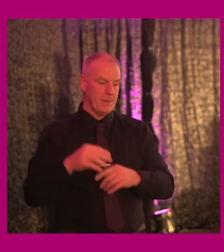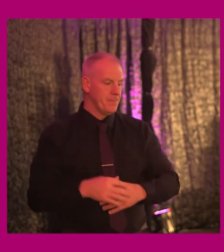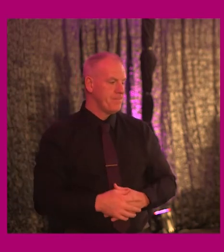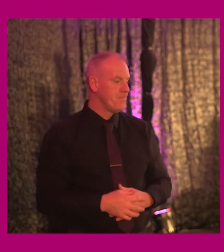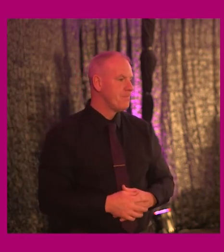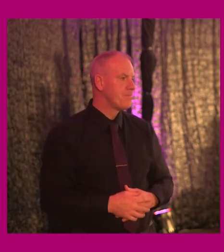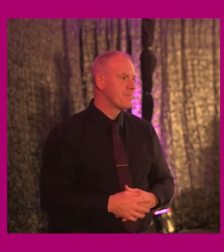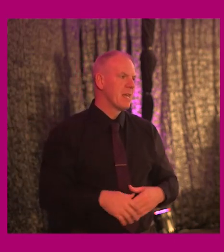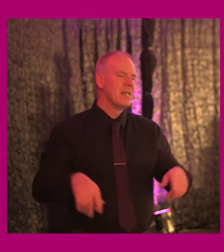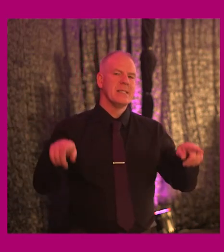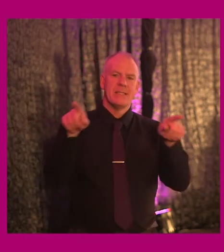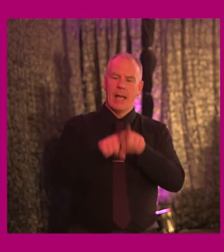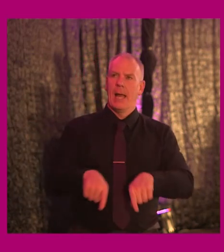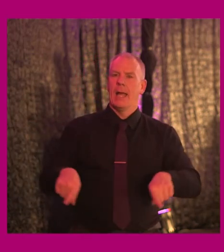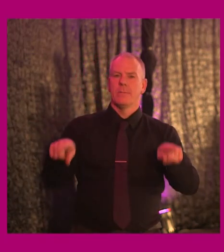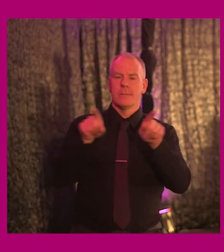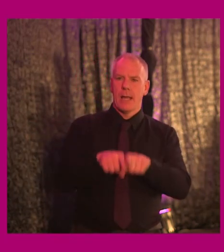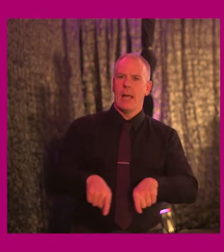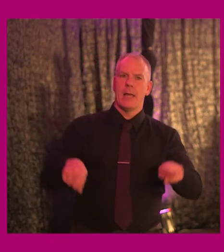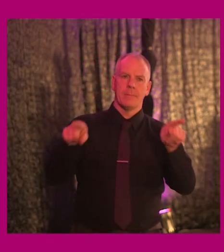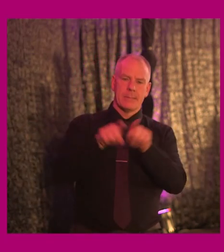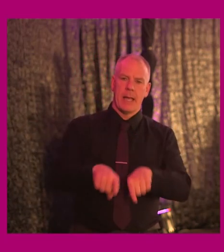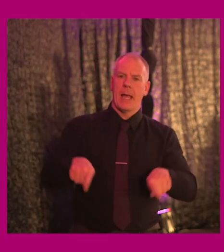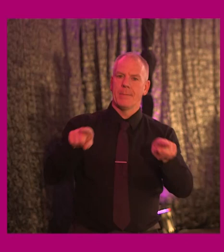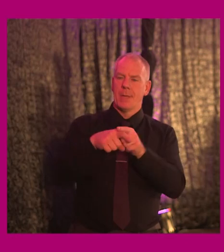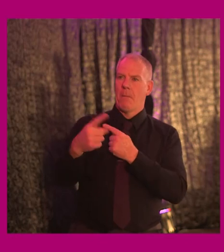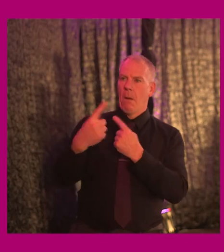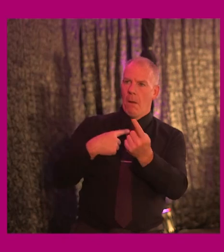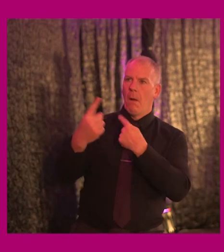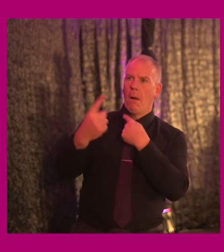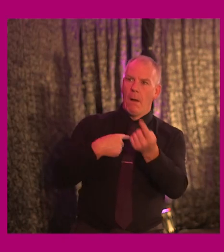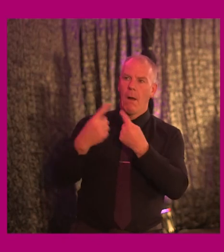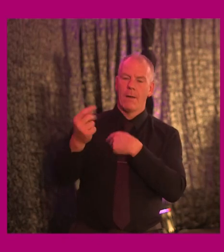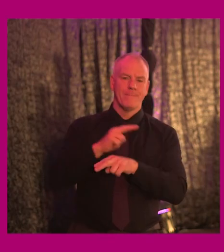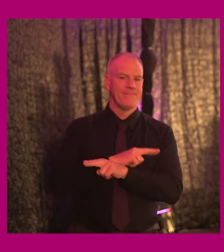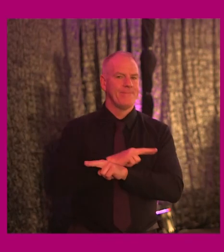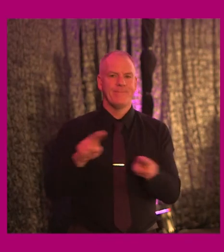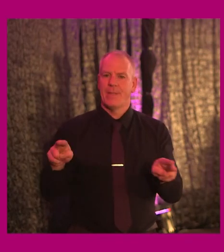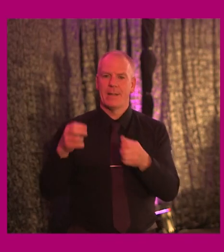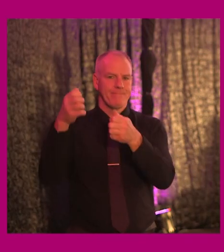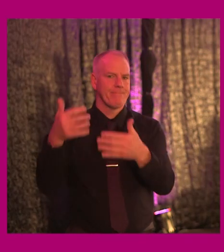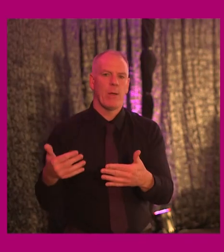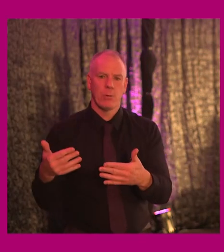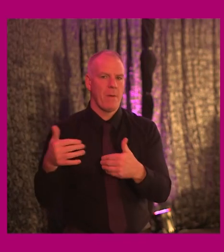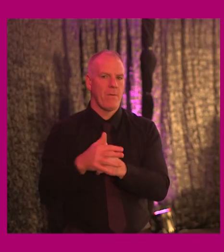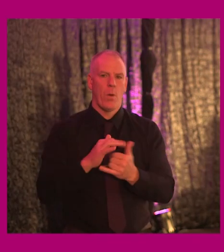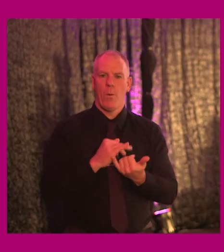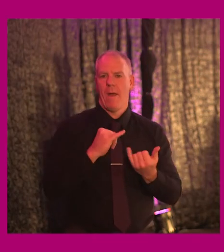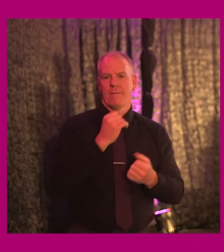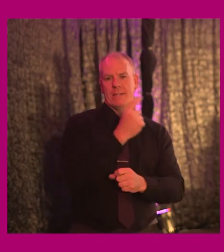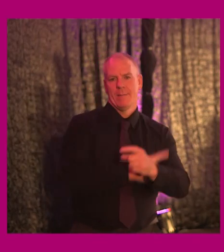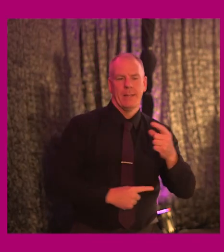Beating the same drum in the same corridors of power is clearly not having the desired outcome for people with disabilities.